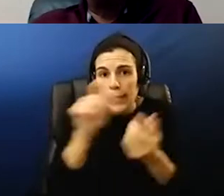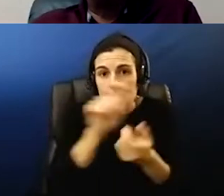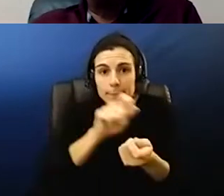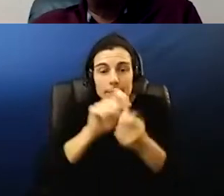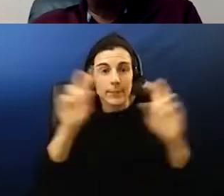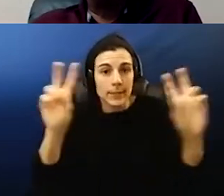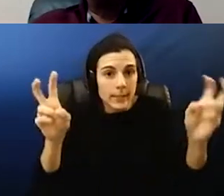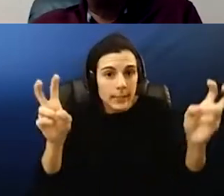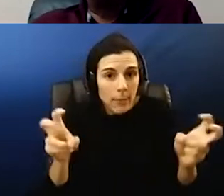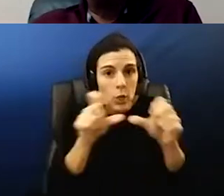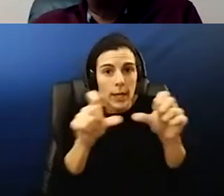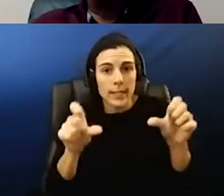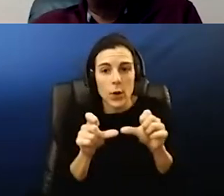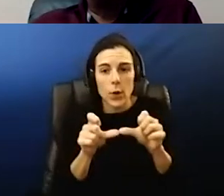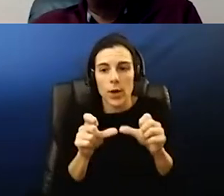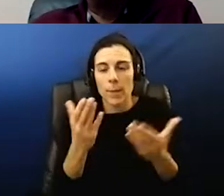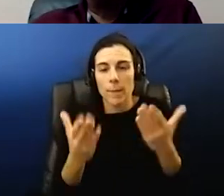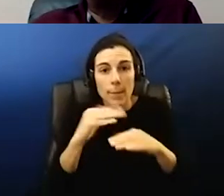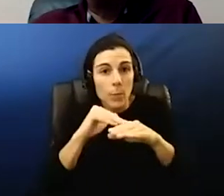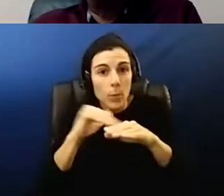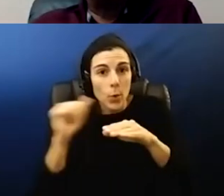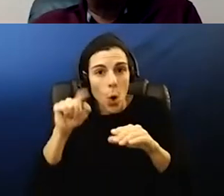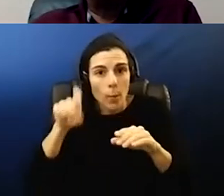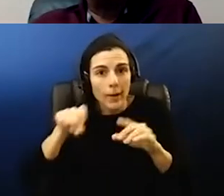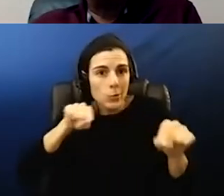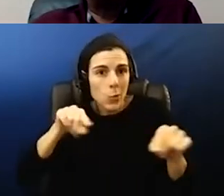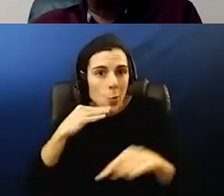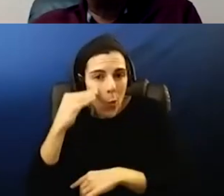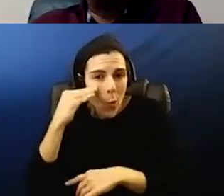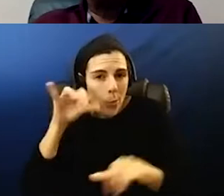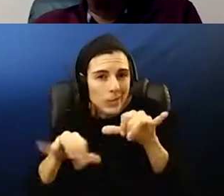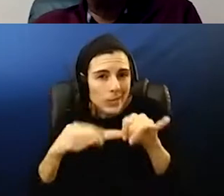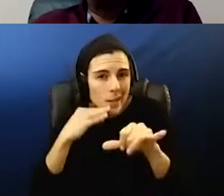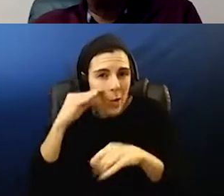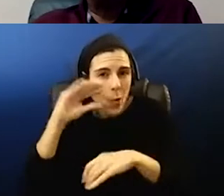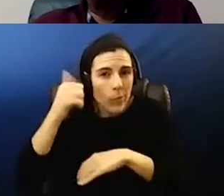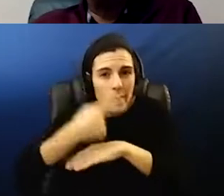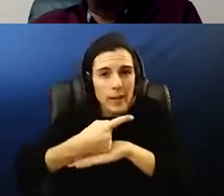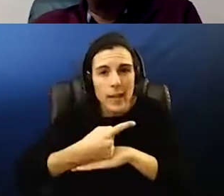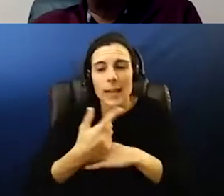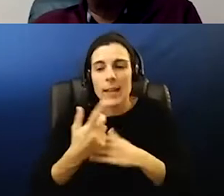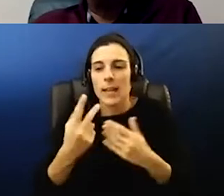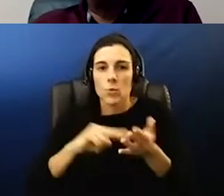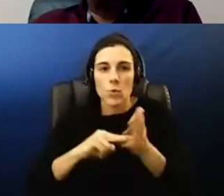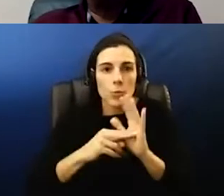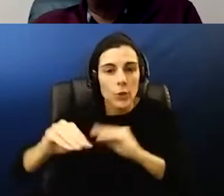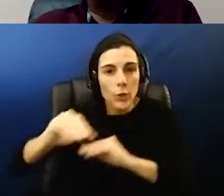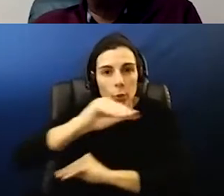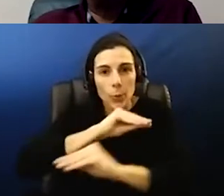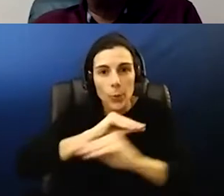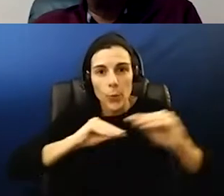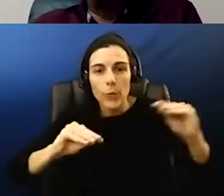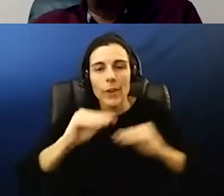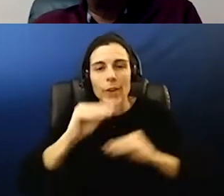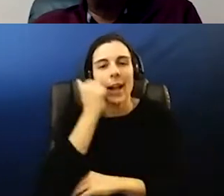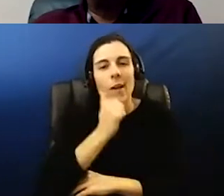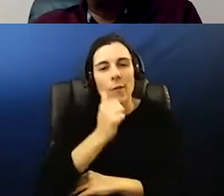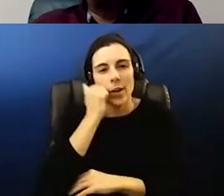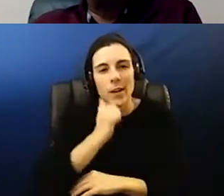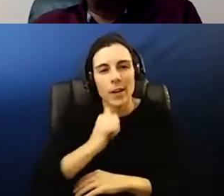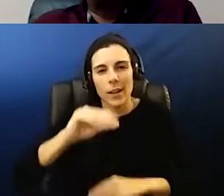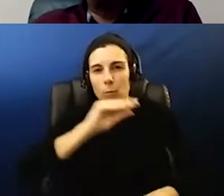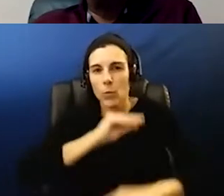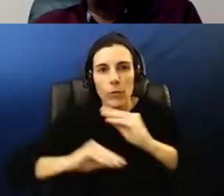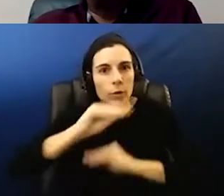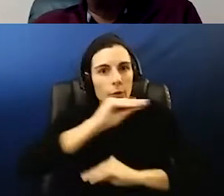uh that may be called uh to be quarantined and so they're moving on a on a daily basis it's just kind of